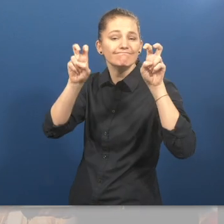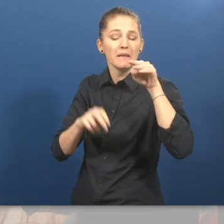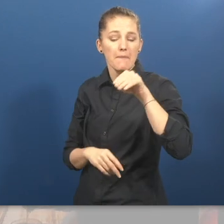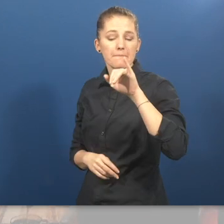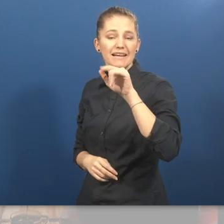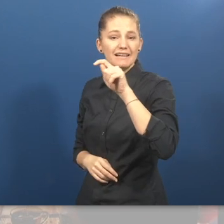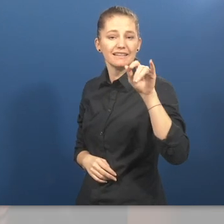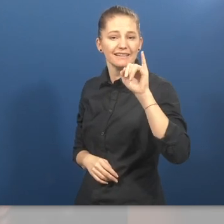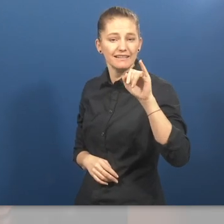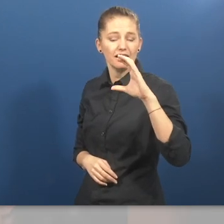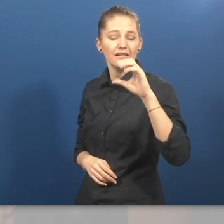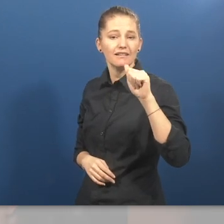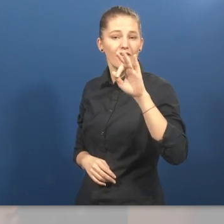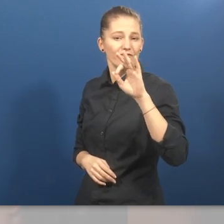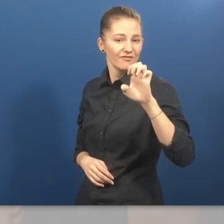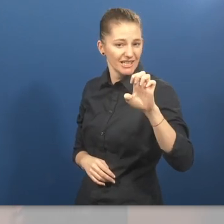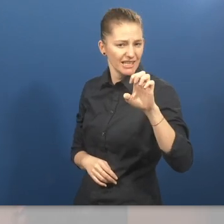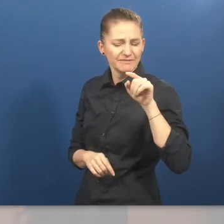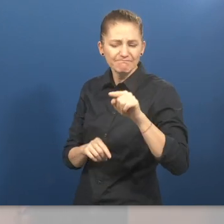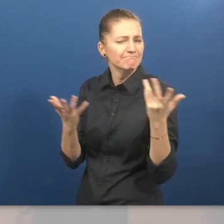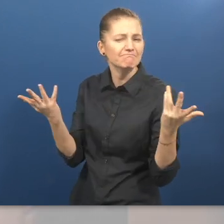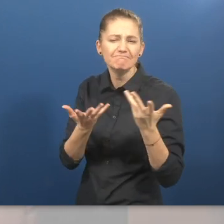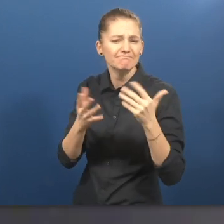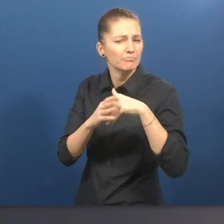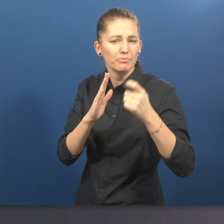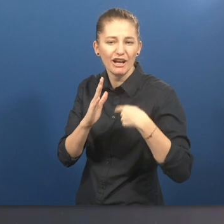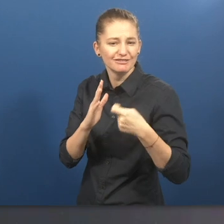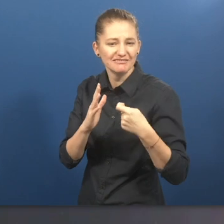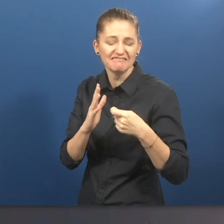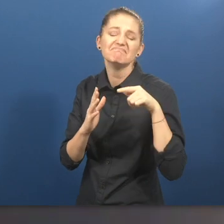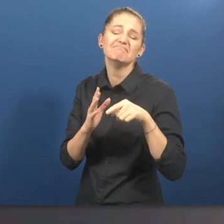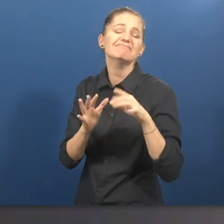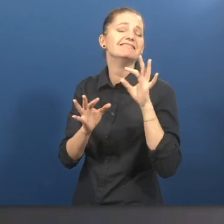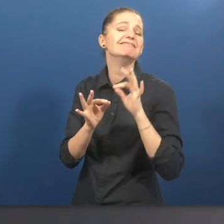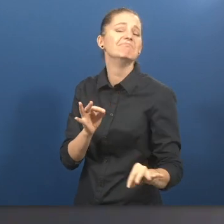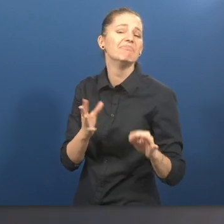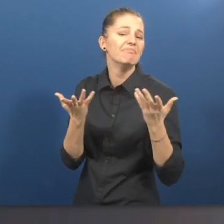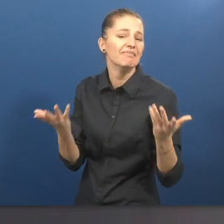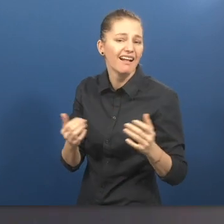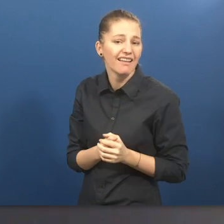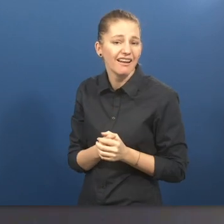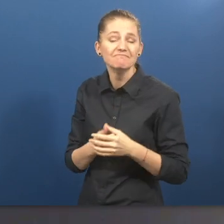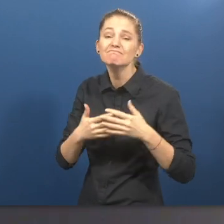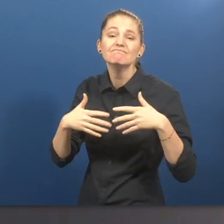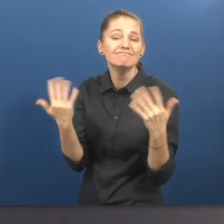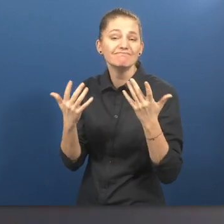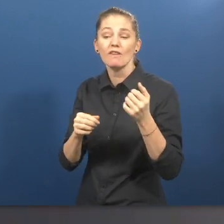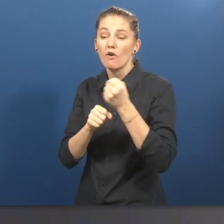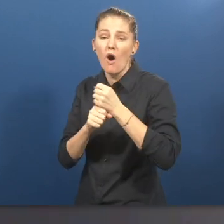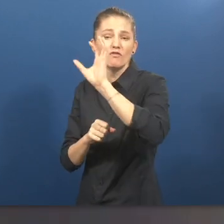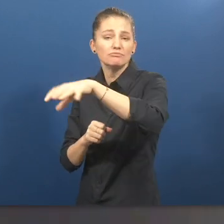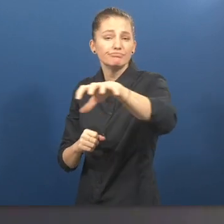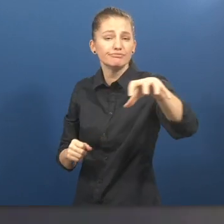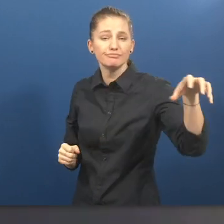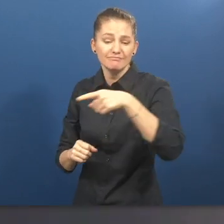What is MithiCafe about? Alina Alam, founder of MithiCafe. What we do at MithiCafe is very simple. We